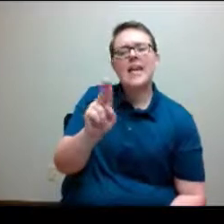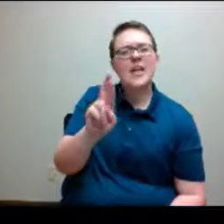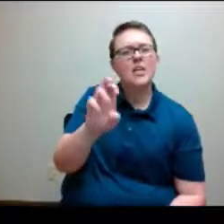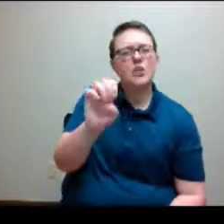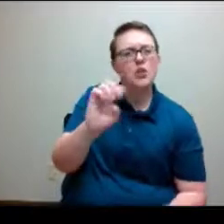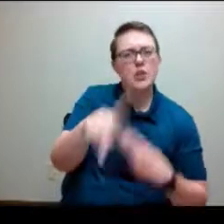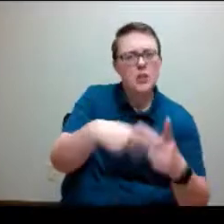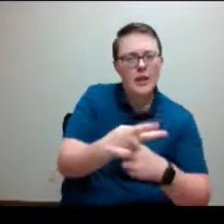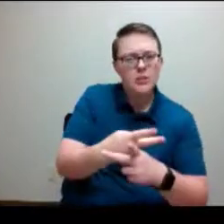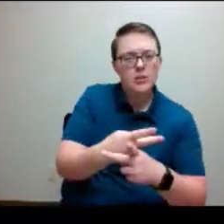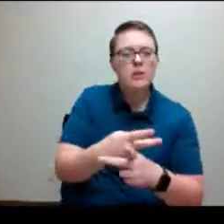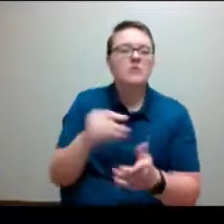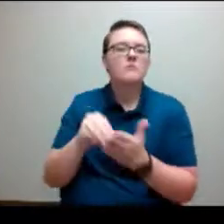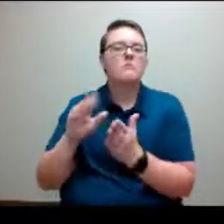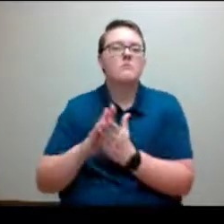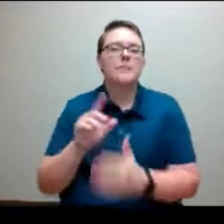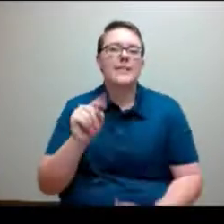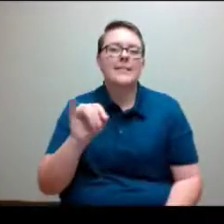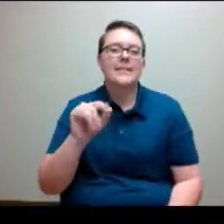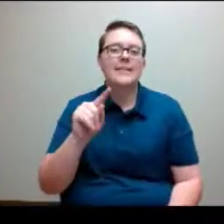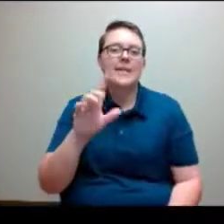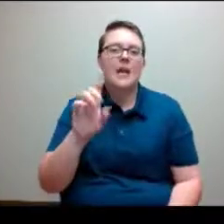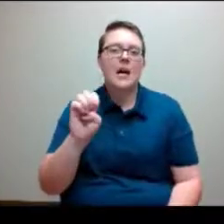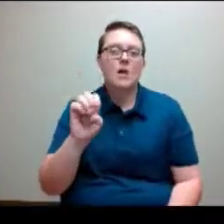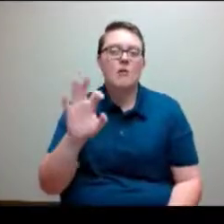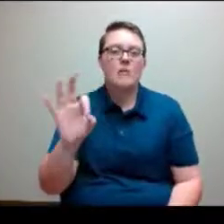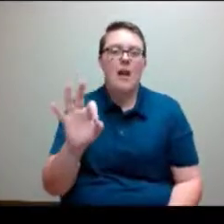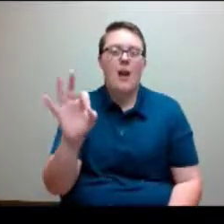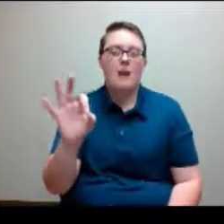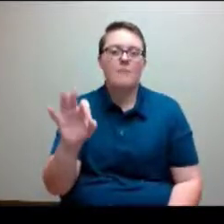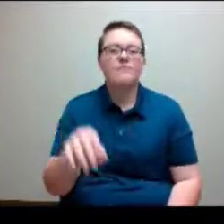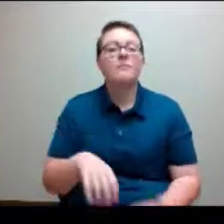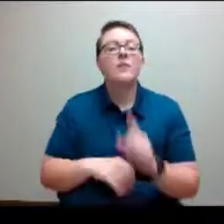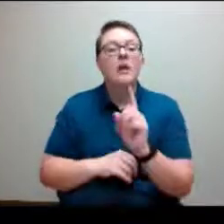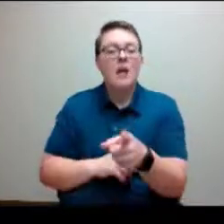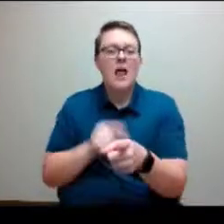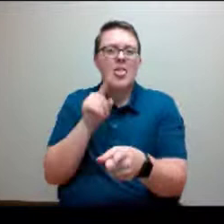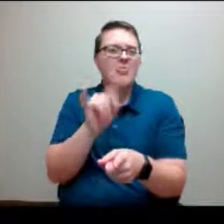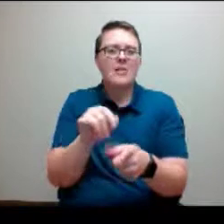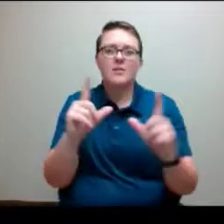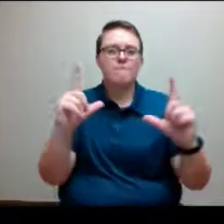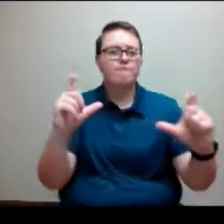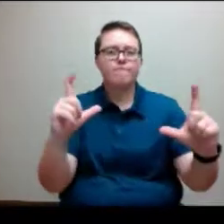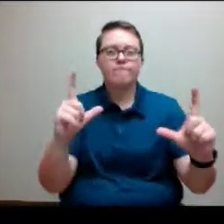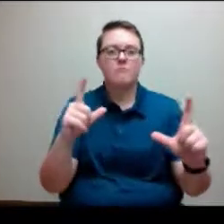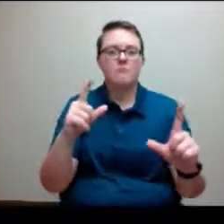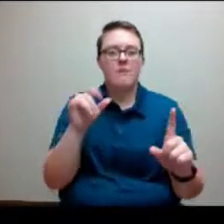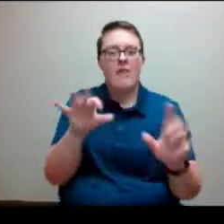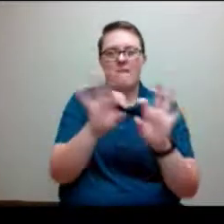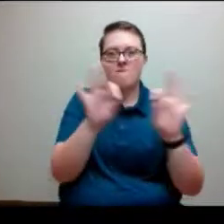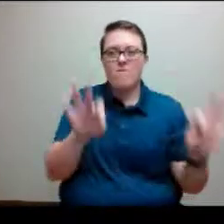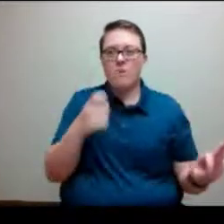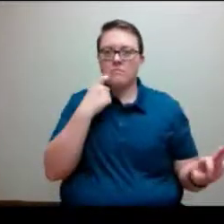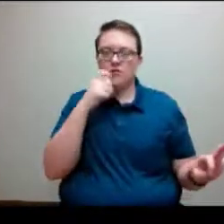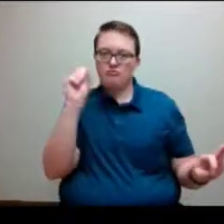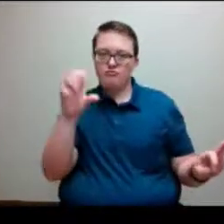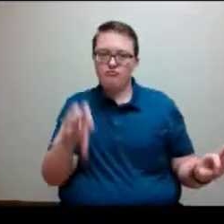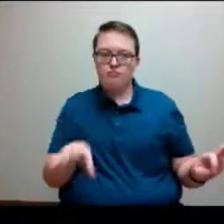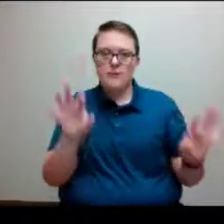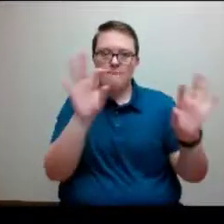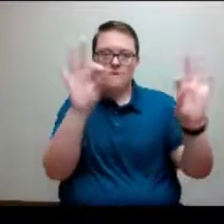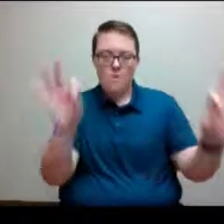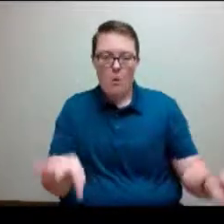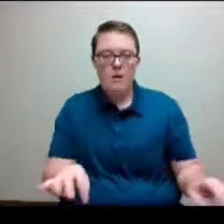Here's a screenshot of what that form looks like just so you can see at the top up there where it says if there's an immediate risk to